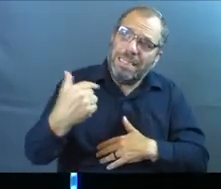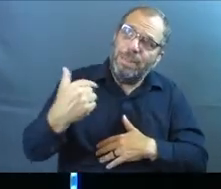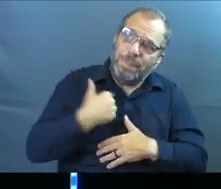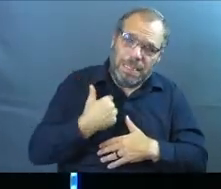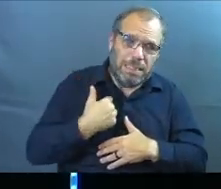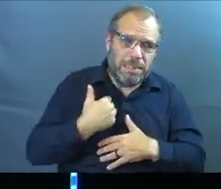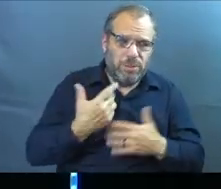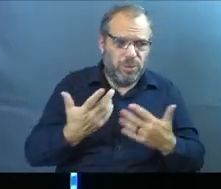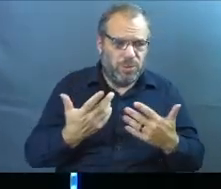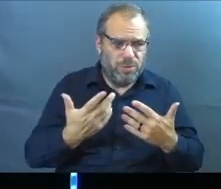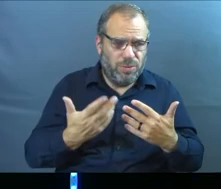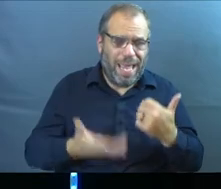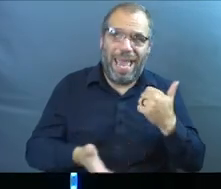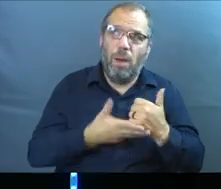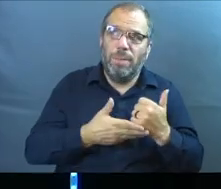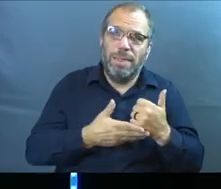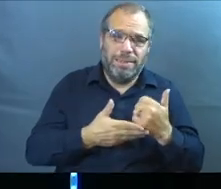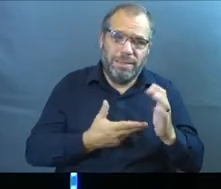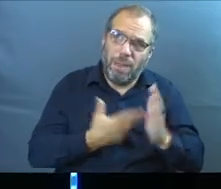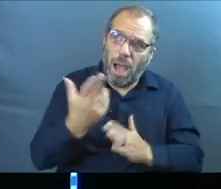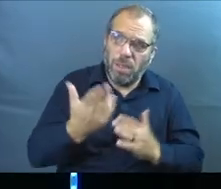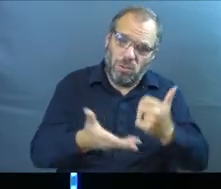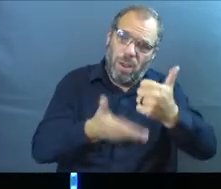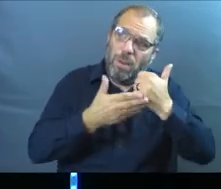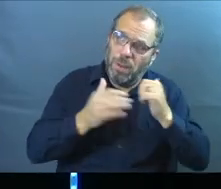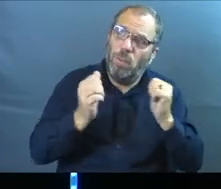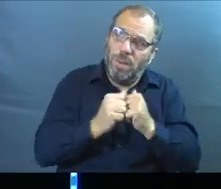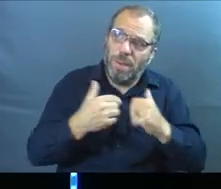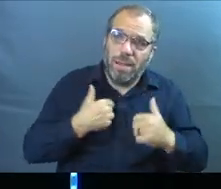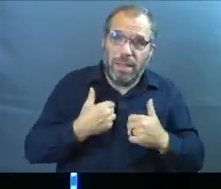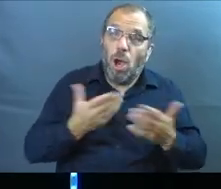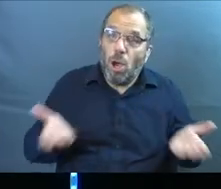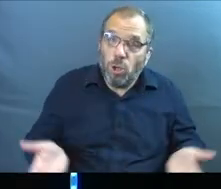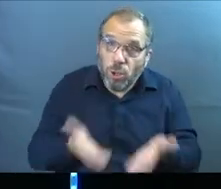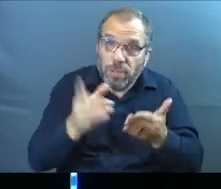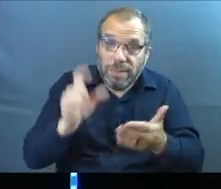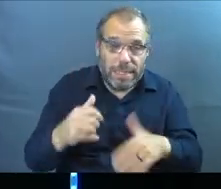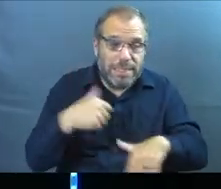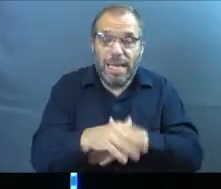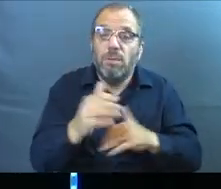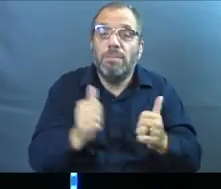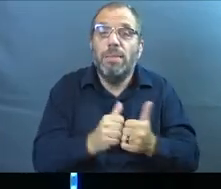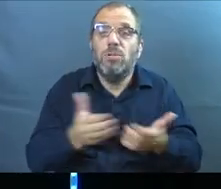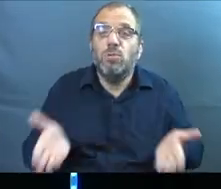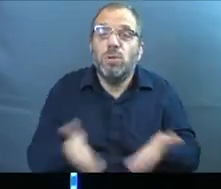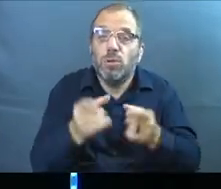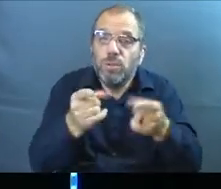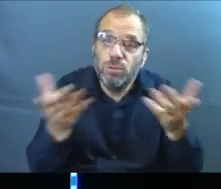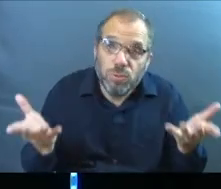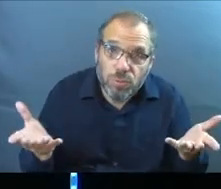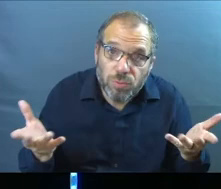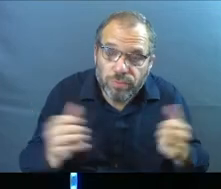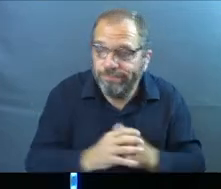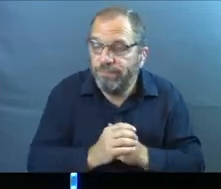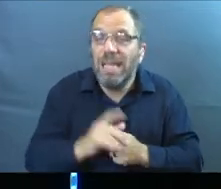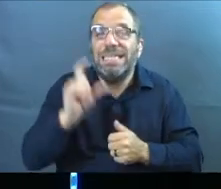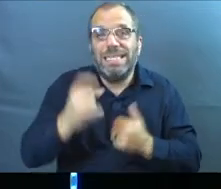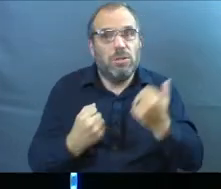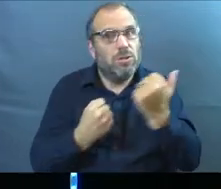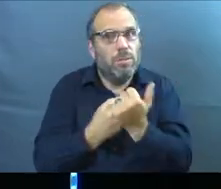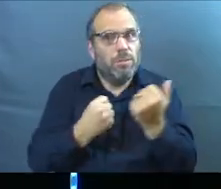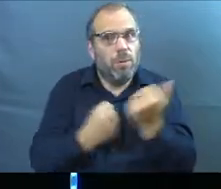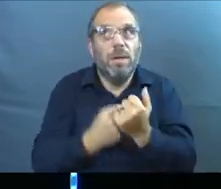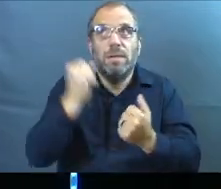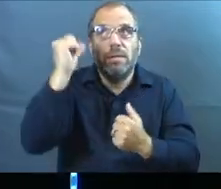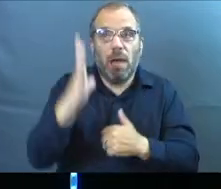that I can be honest with who's going to help me? Maybe we need encouragement. God, send somebody who can encourage me. We just need support.